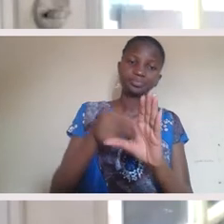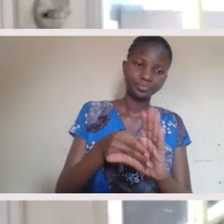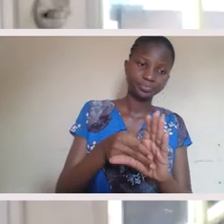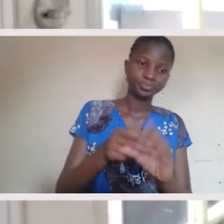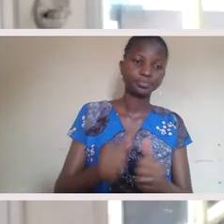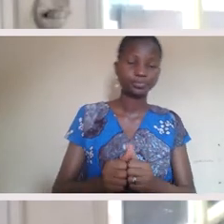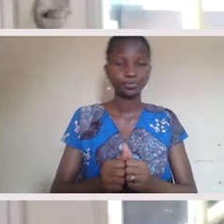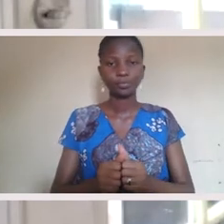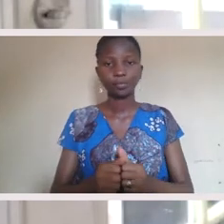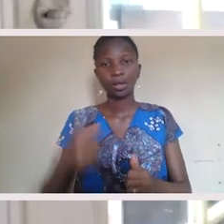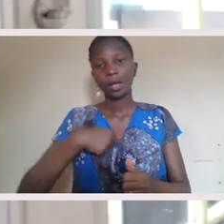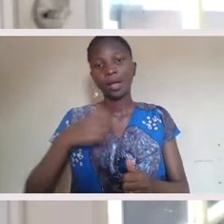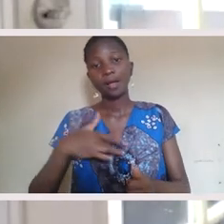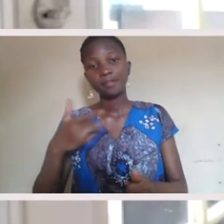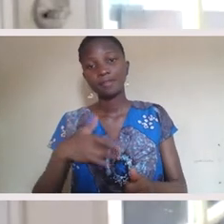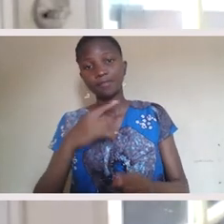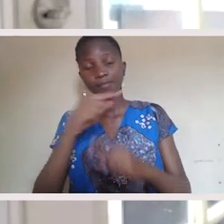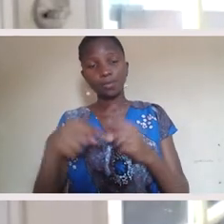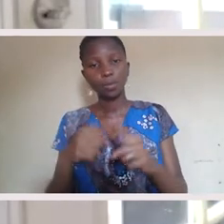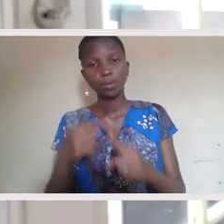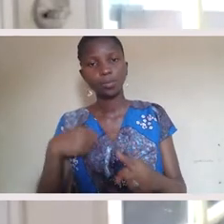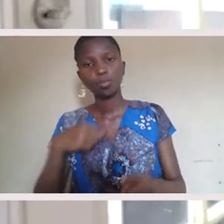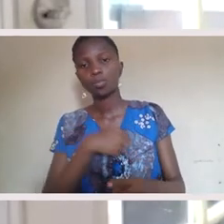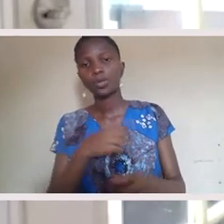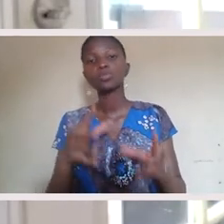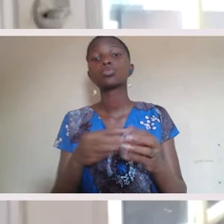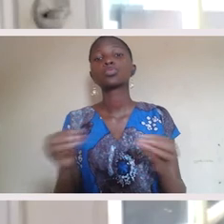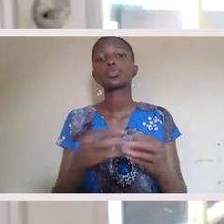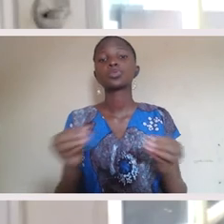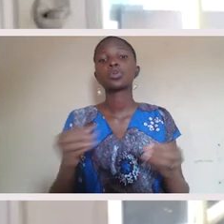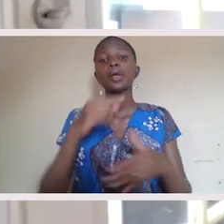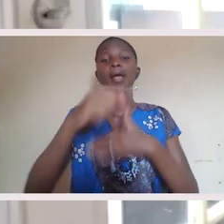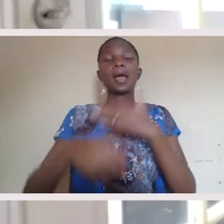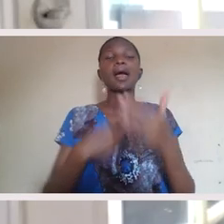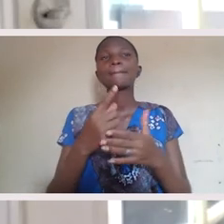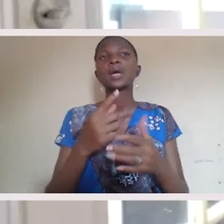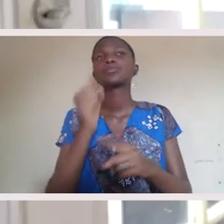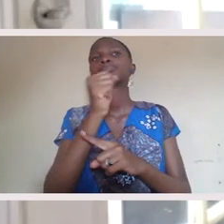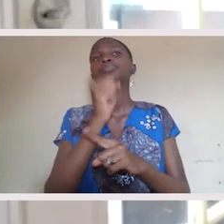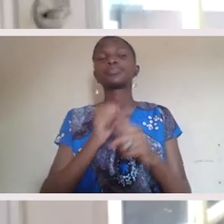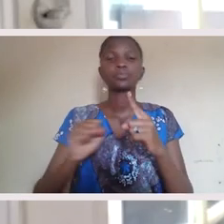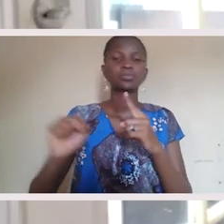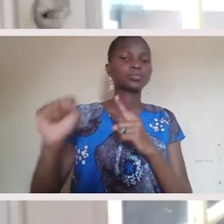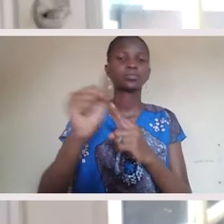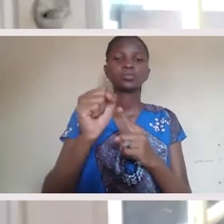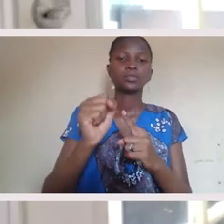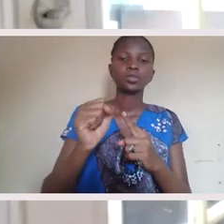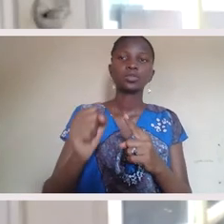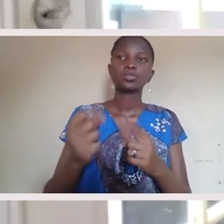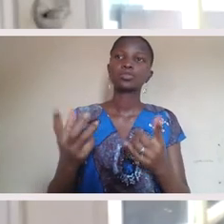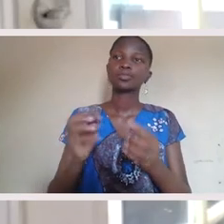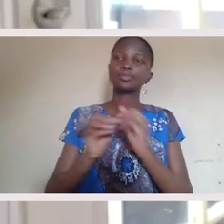I think when we talk about social conditioning, there's an element of, we are